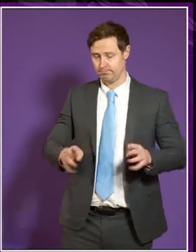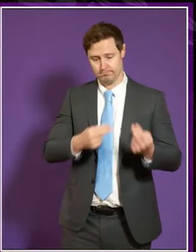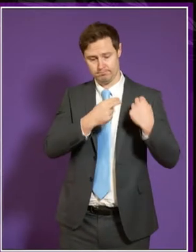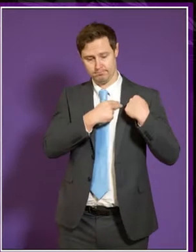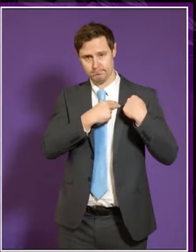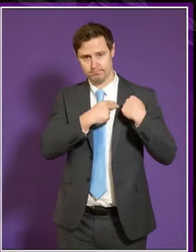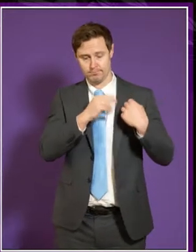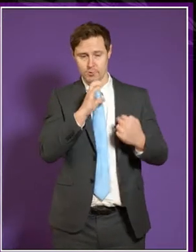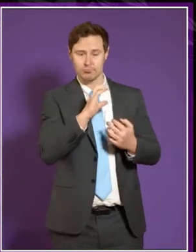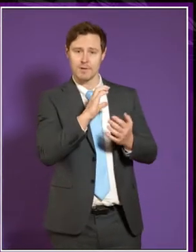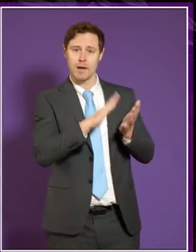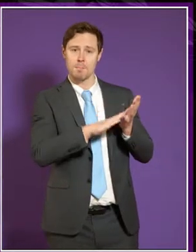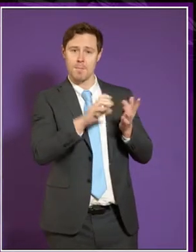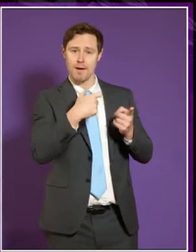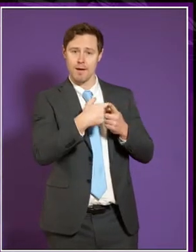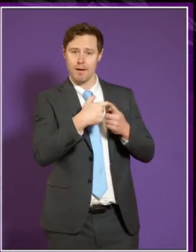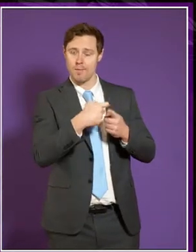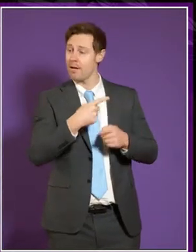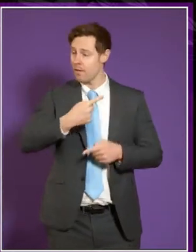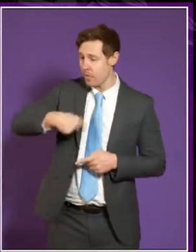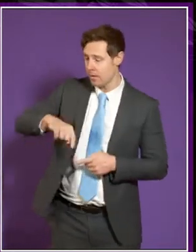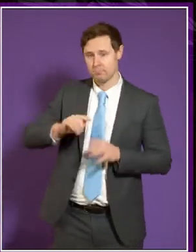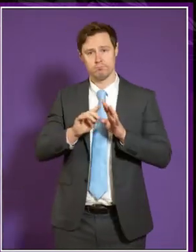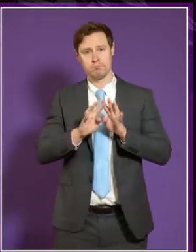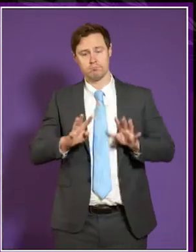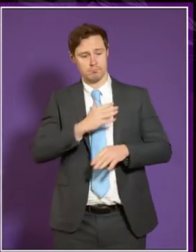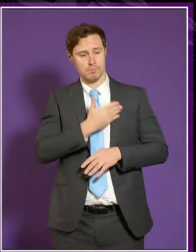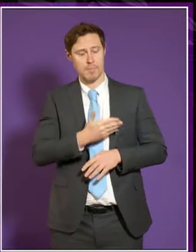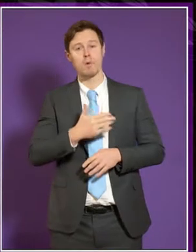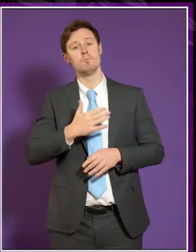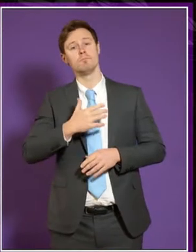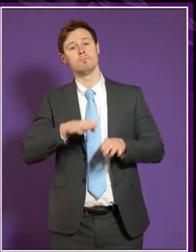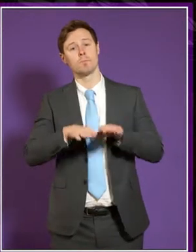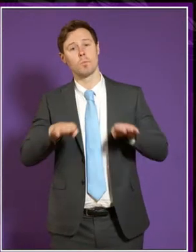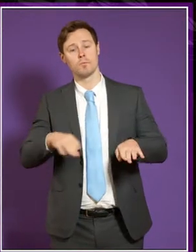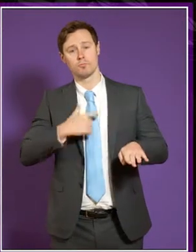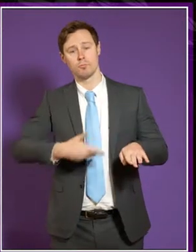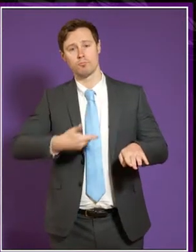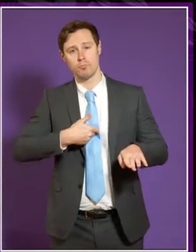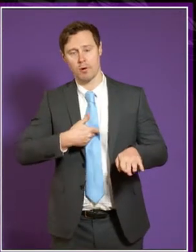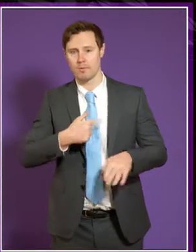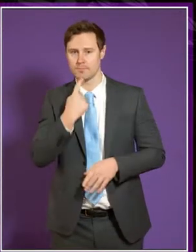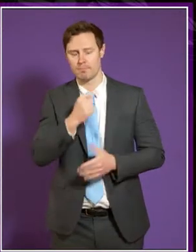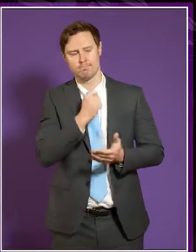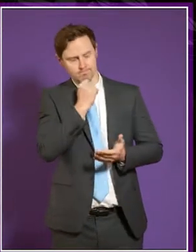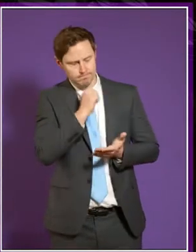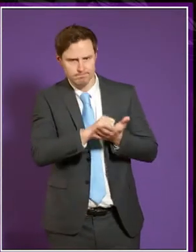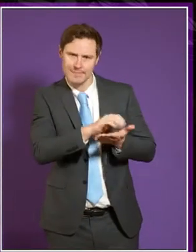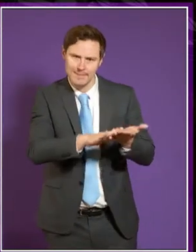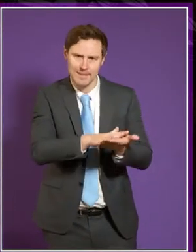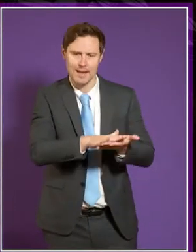Christina McKelvey, and all of the members and staff of the Equalities and Human Rights Committee, can I offer our sincere condolences